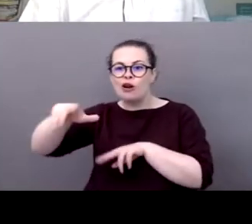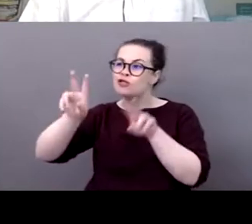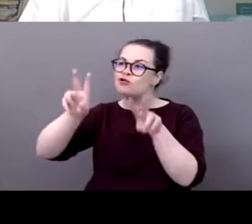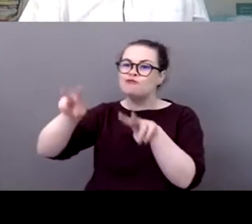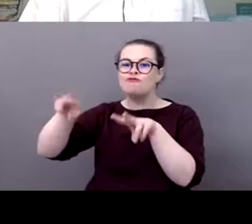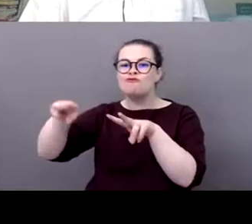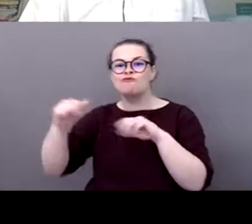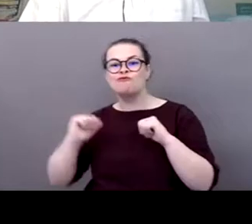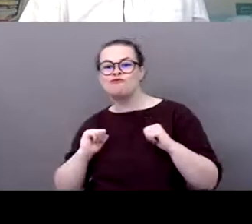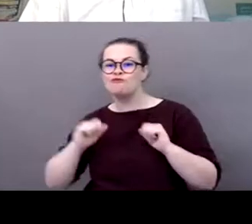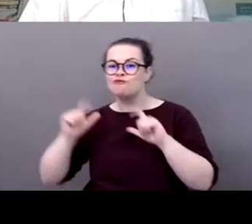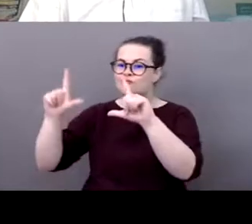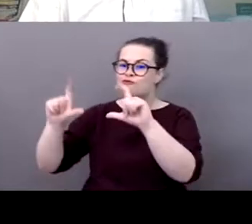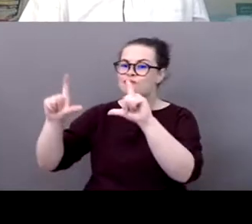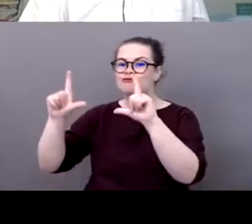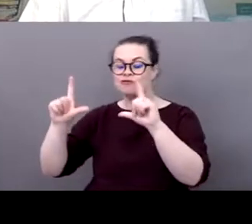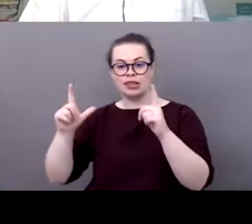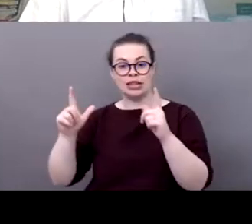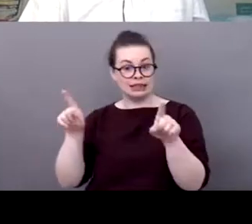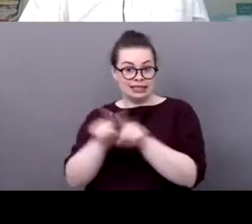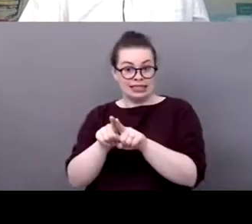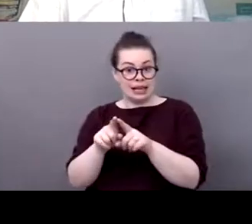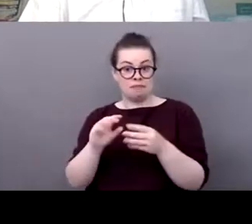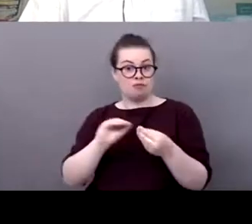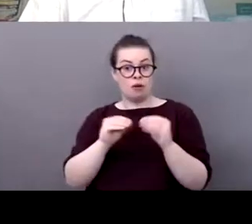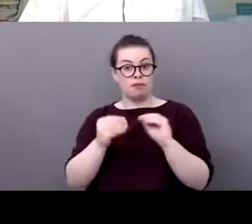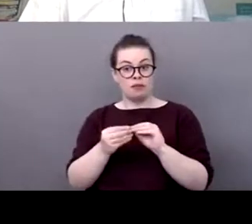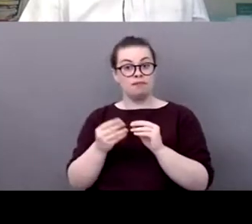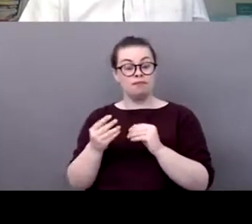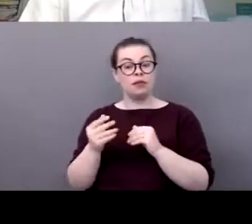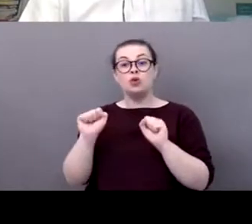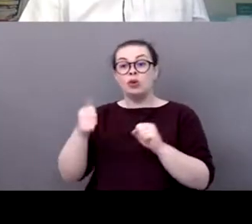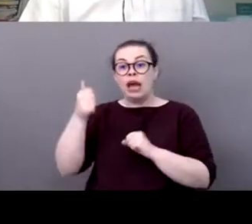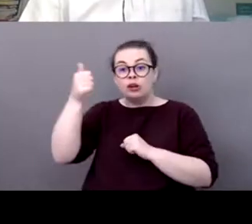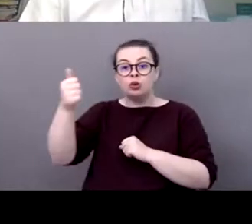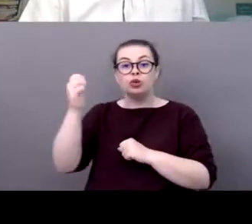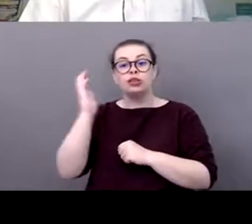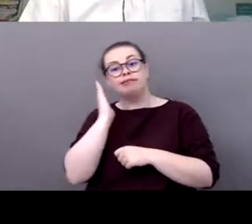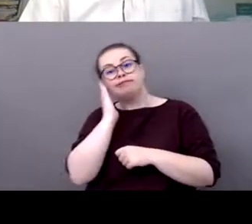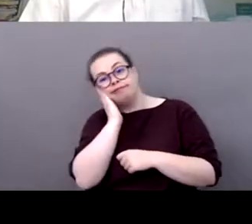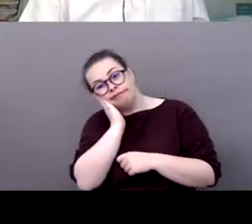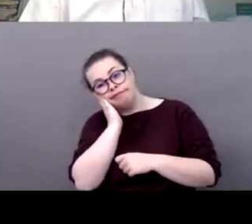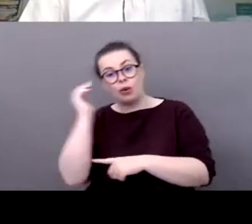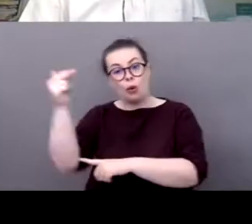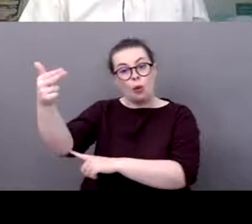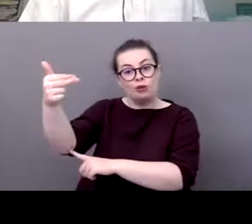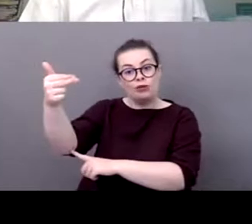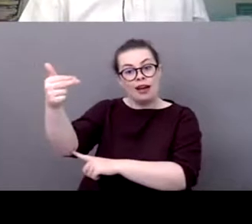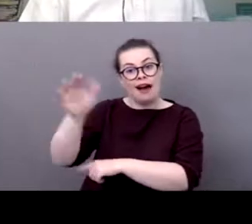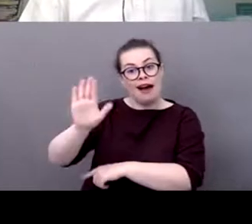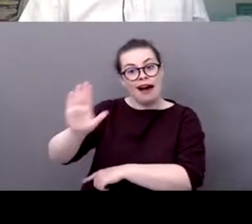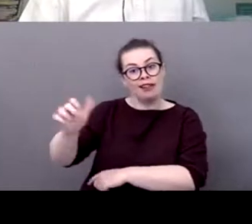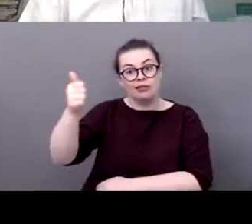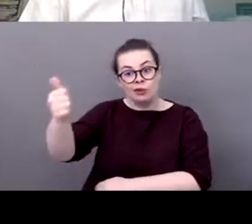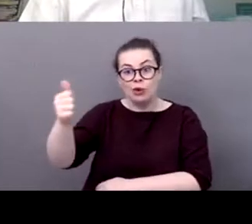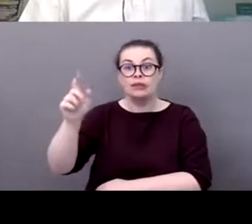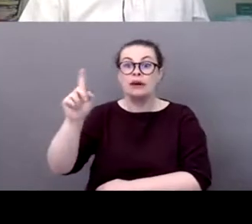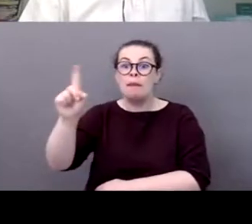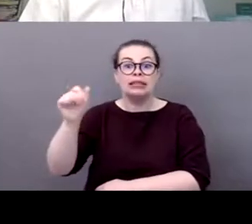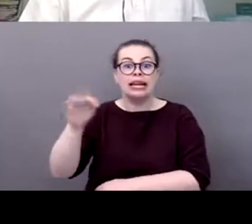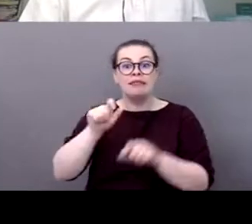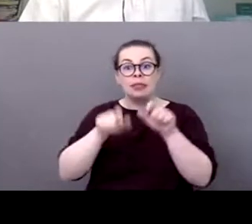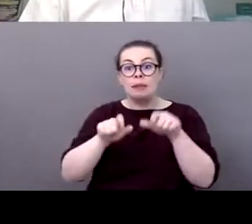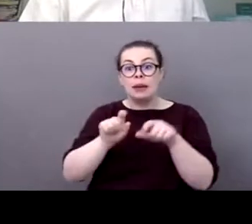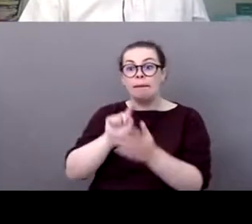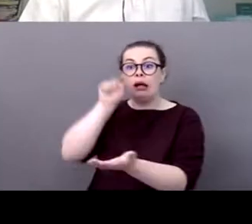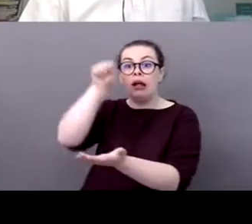in the hotel but if the tourists themselves don't understand they and they're not aware and they don't care a lot of the efforts that the hotel put in place